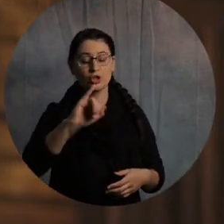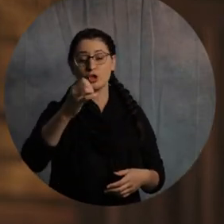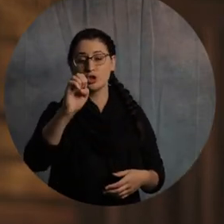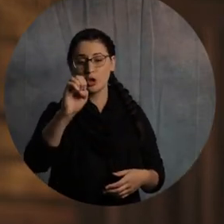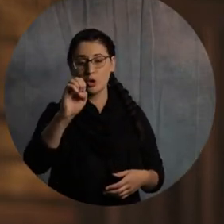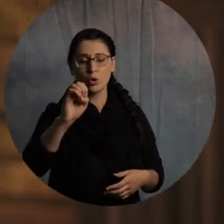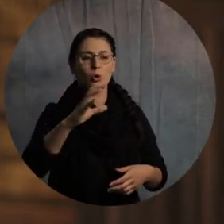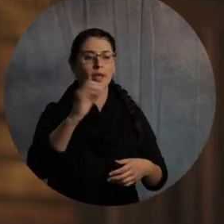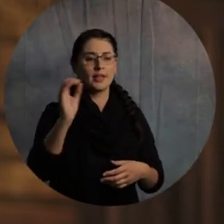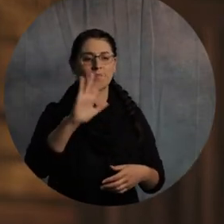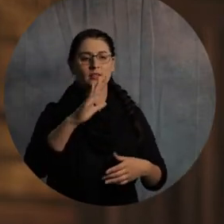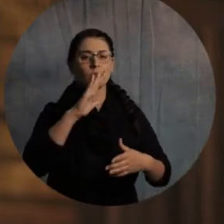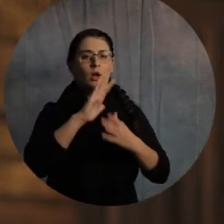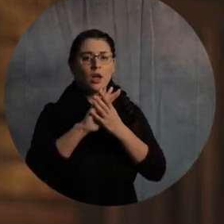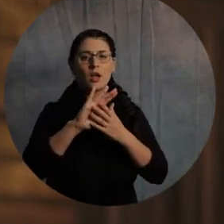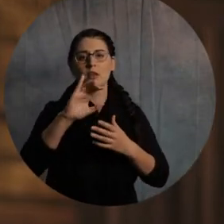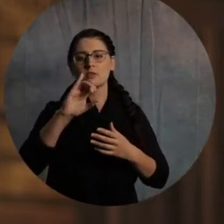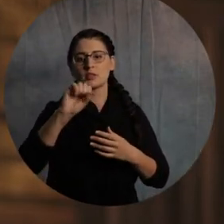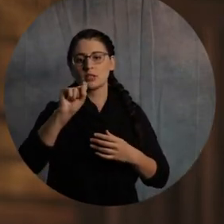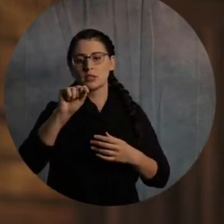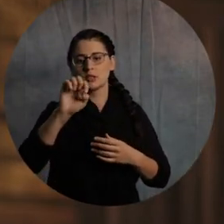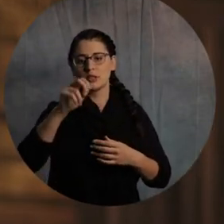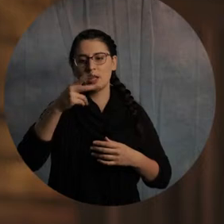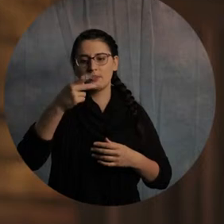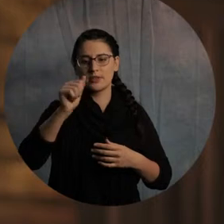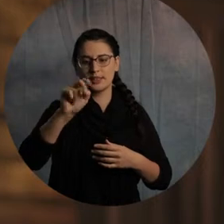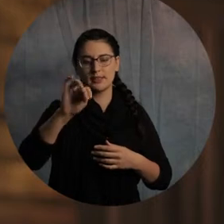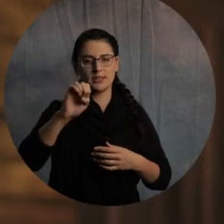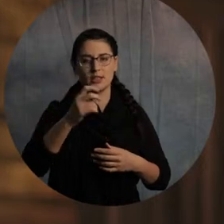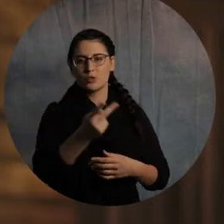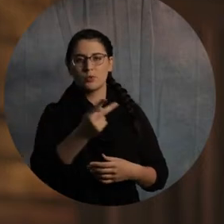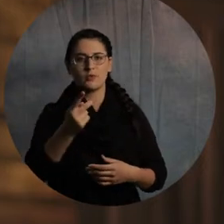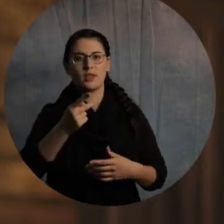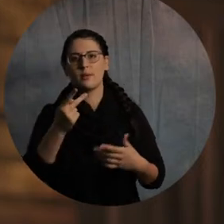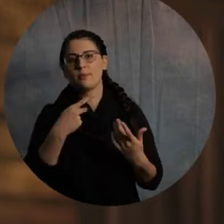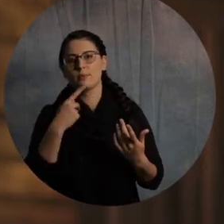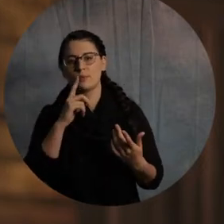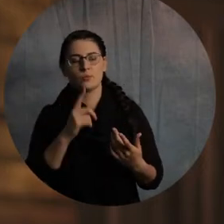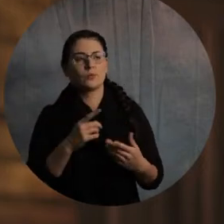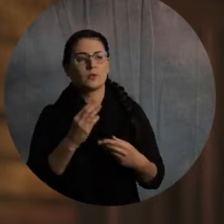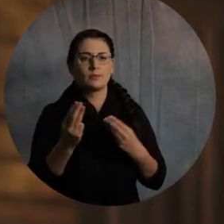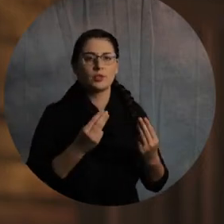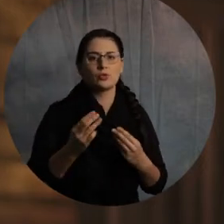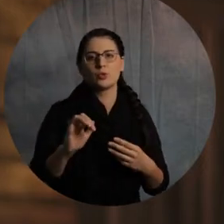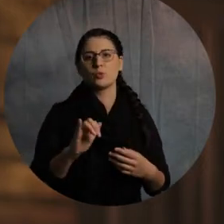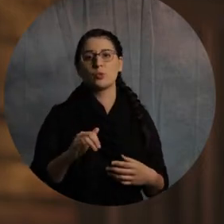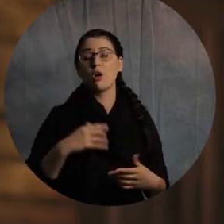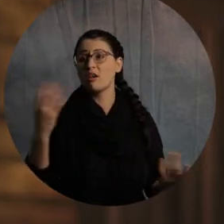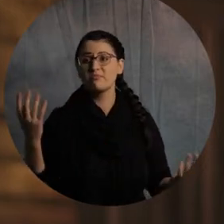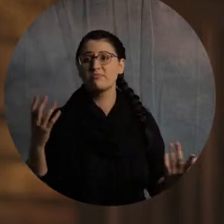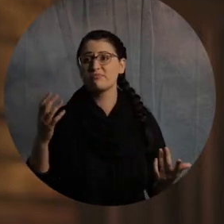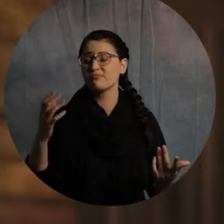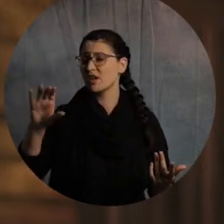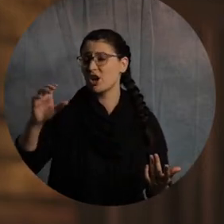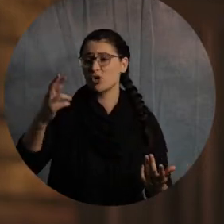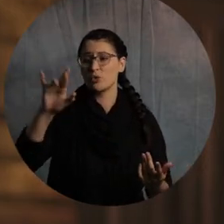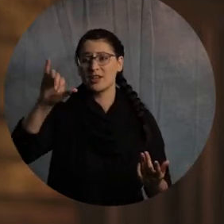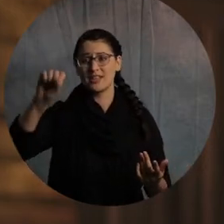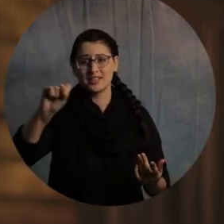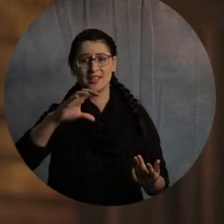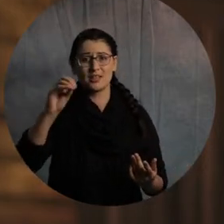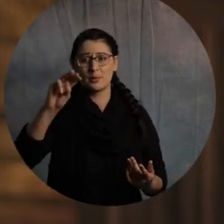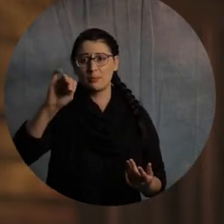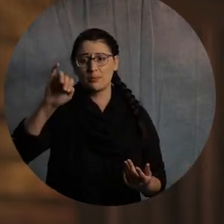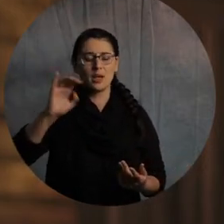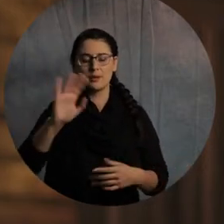They really love Jesus. I just think of so many of Chris and B. Mintz. Started doing ministry here just hanging out with students. Now, Chris actually